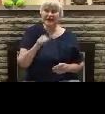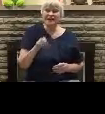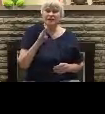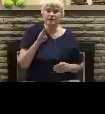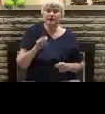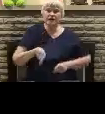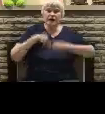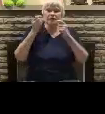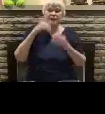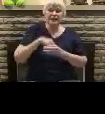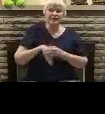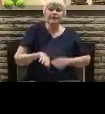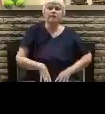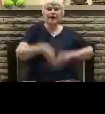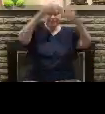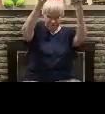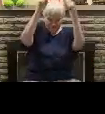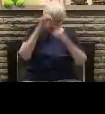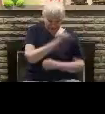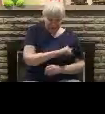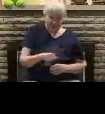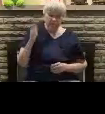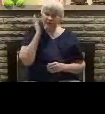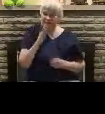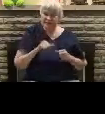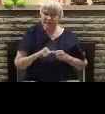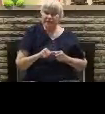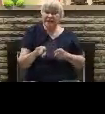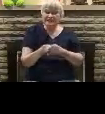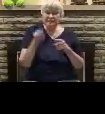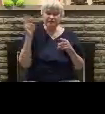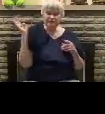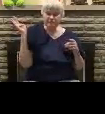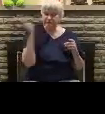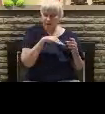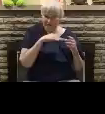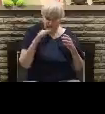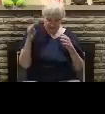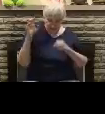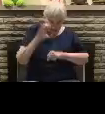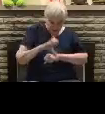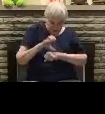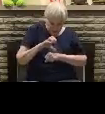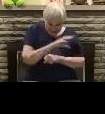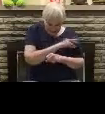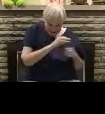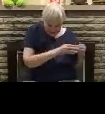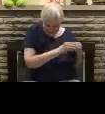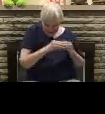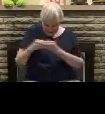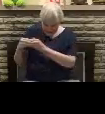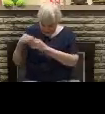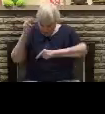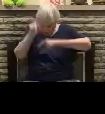and they will continue on as a false church during the tribulation period and